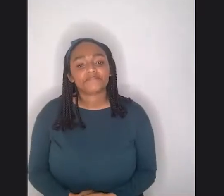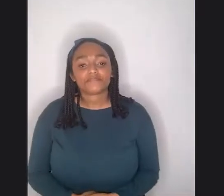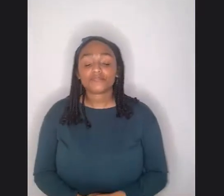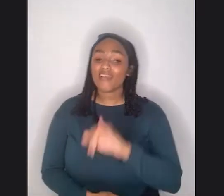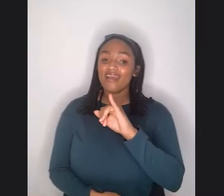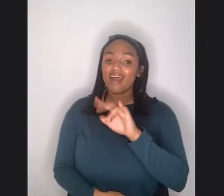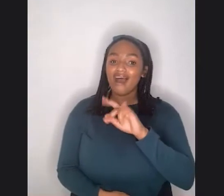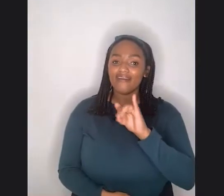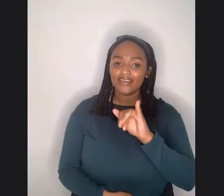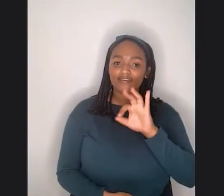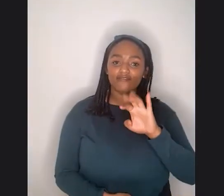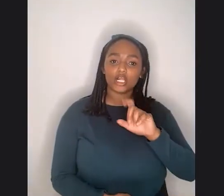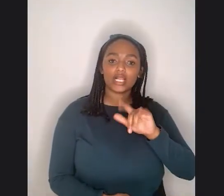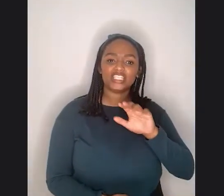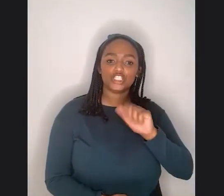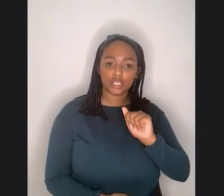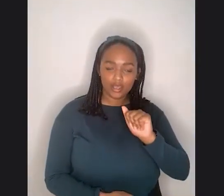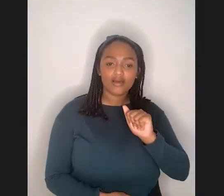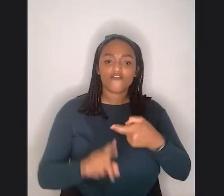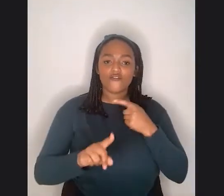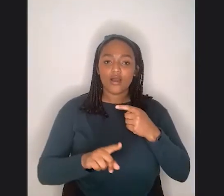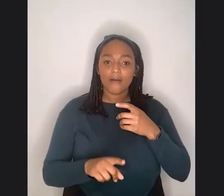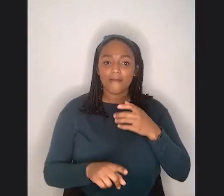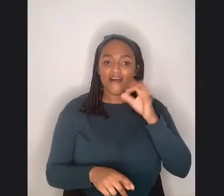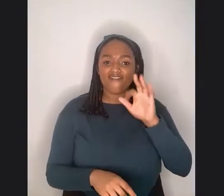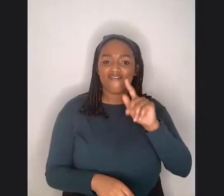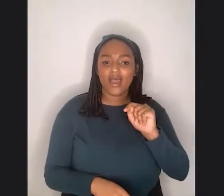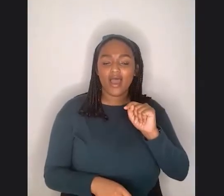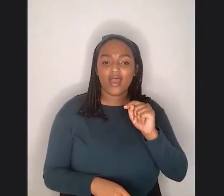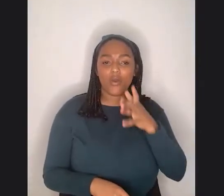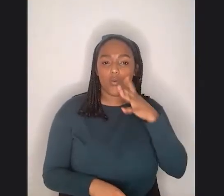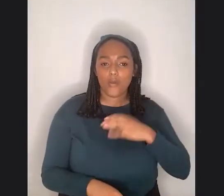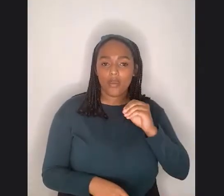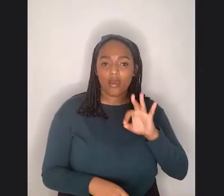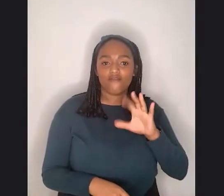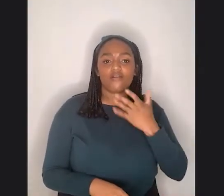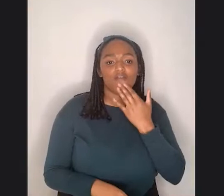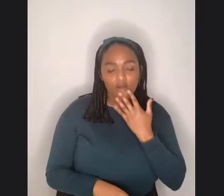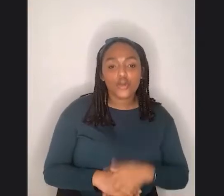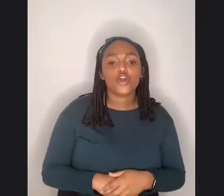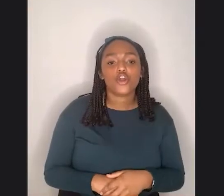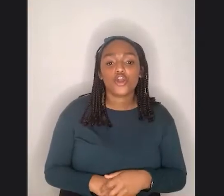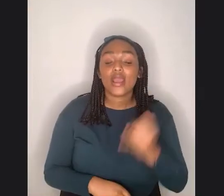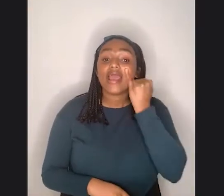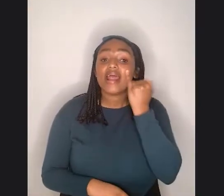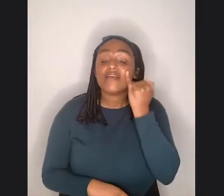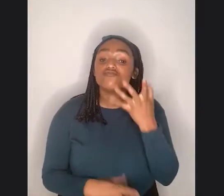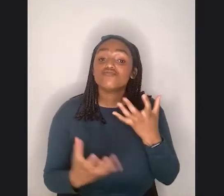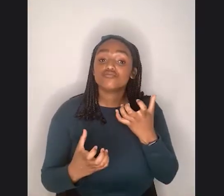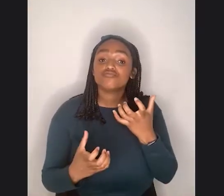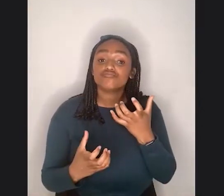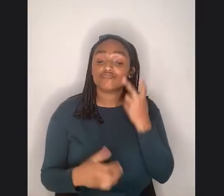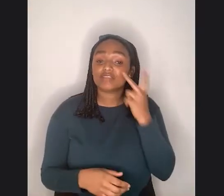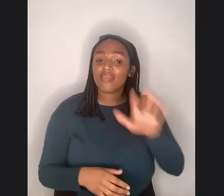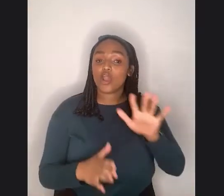Felicia from fat women of color. Um, and they do a web series called Friday fat chat, which you should check out on their YouTube channel. It's fat